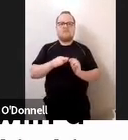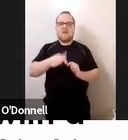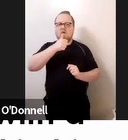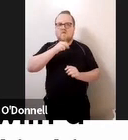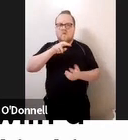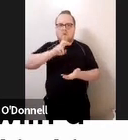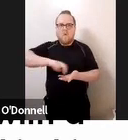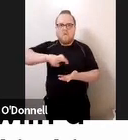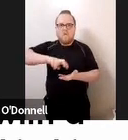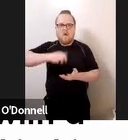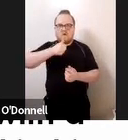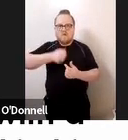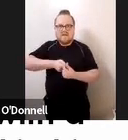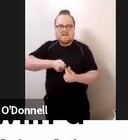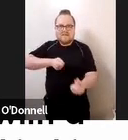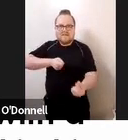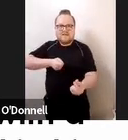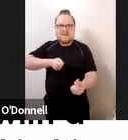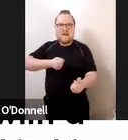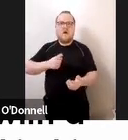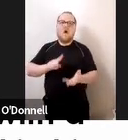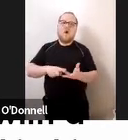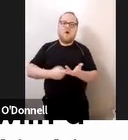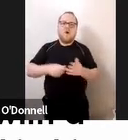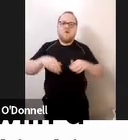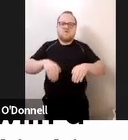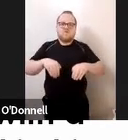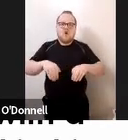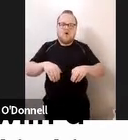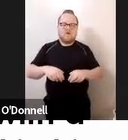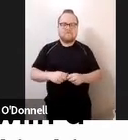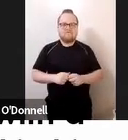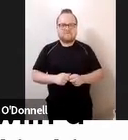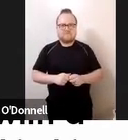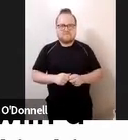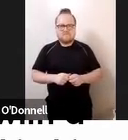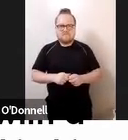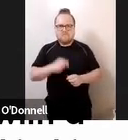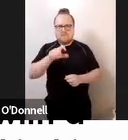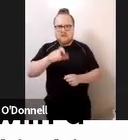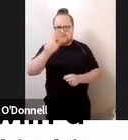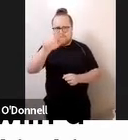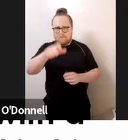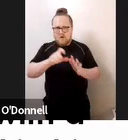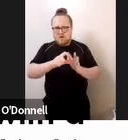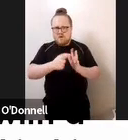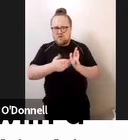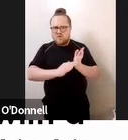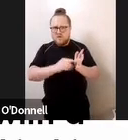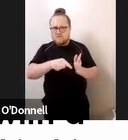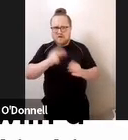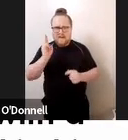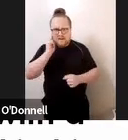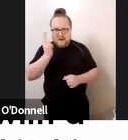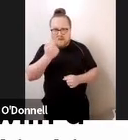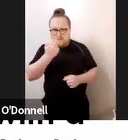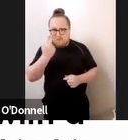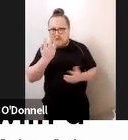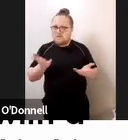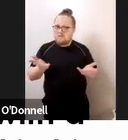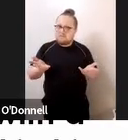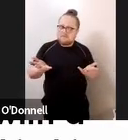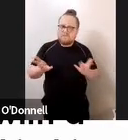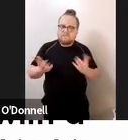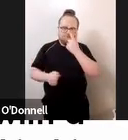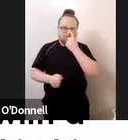sighted guide would dalton be considered deafblind and last uh not last